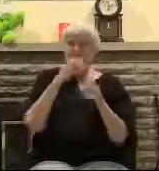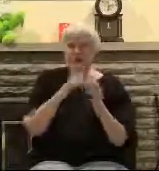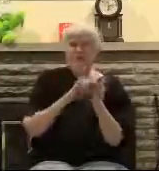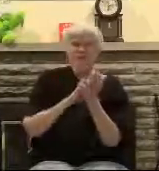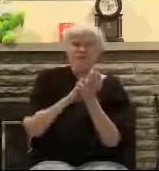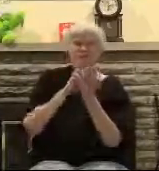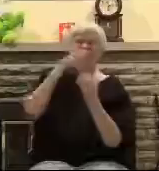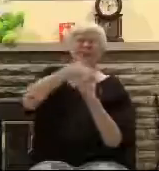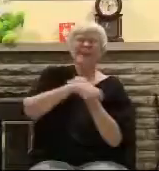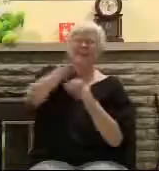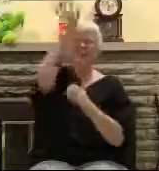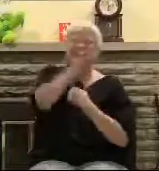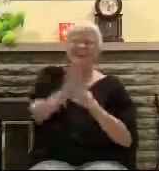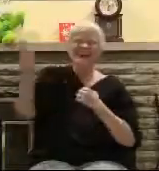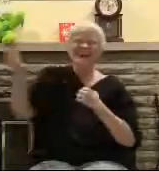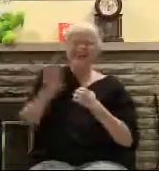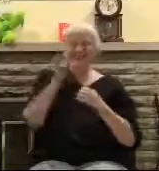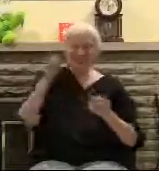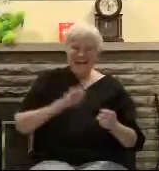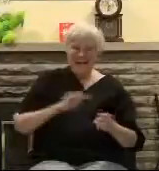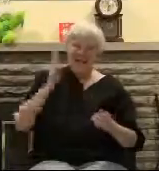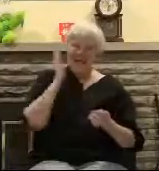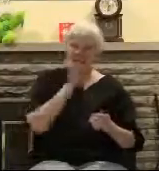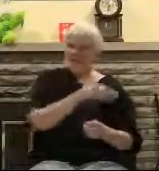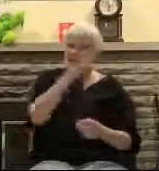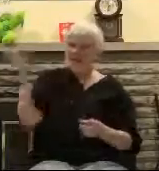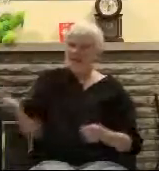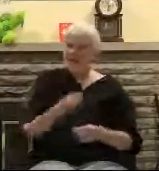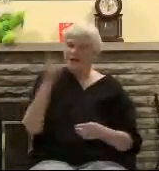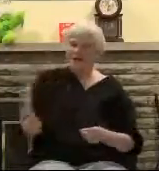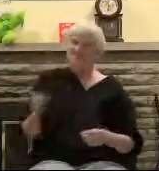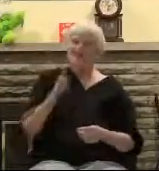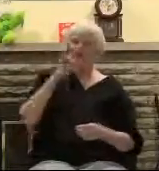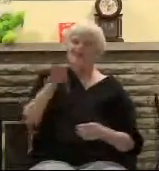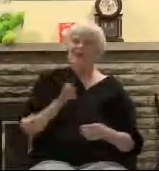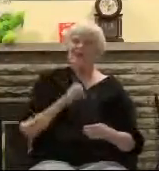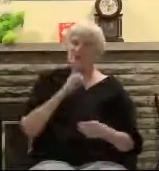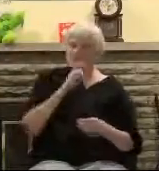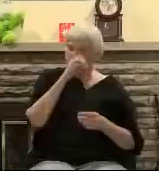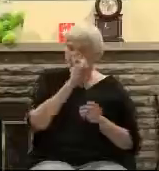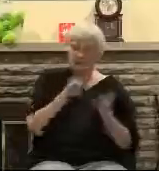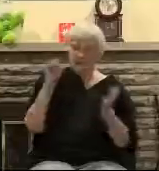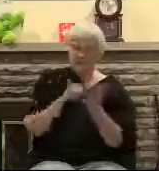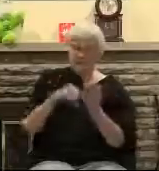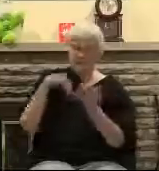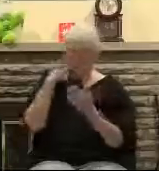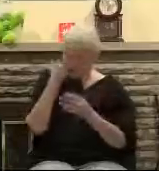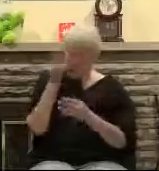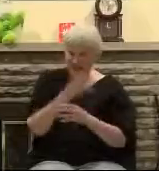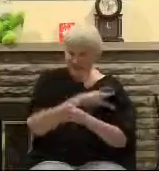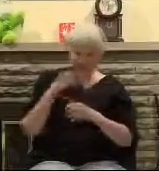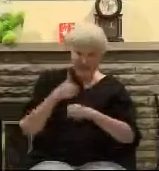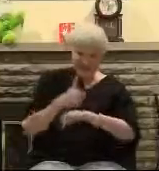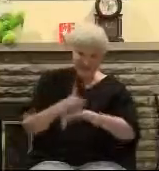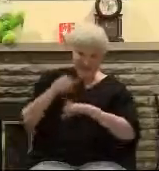First verse To the old rugged cross I will ever be